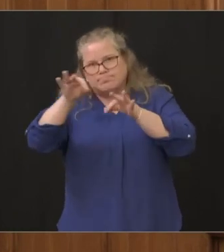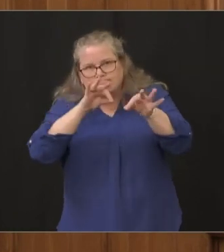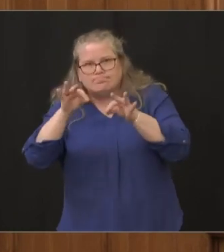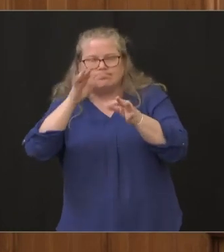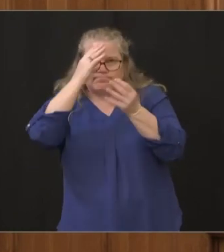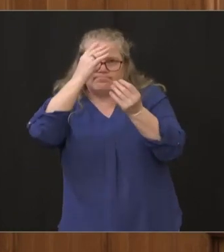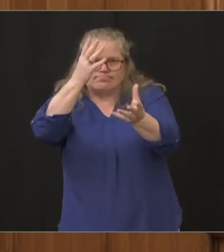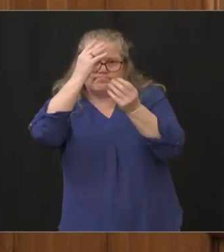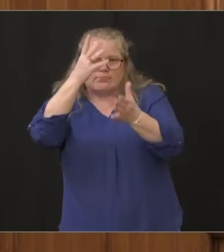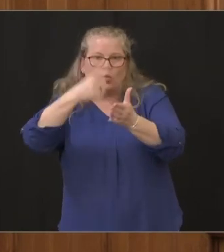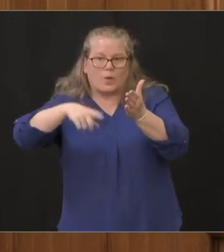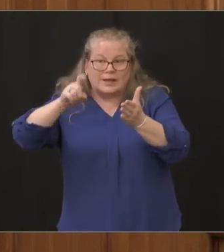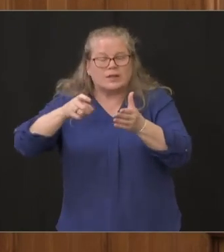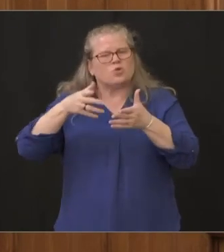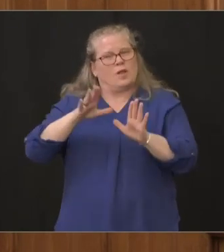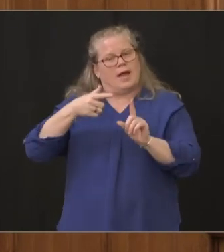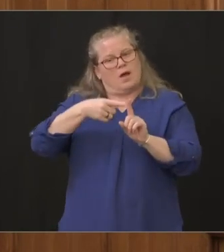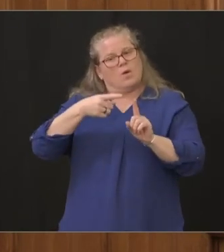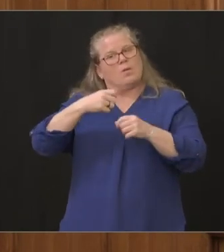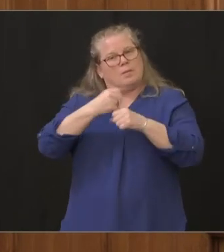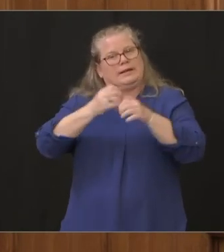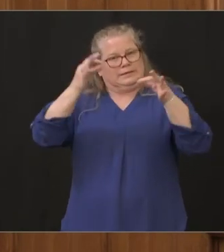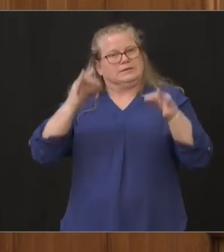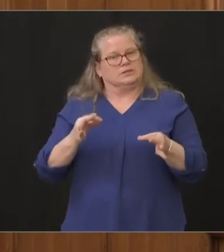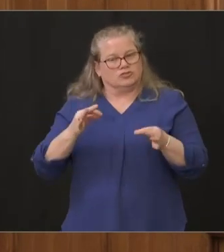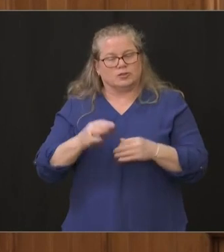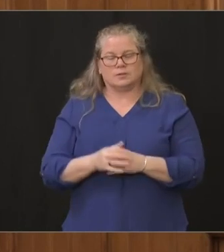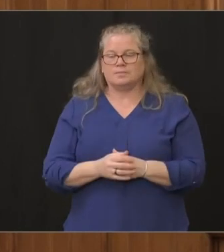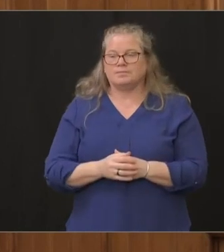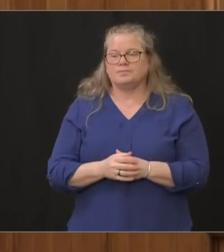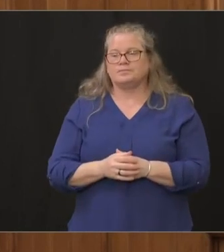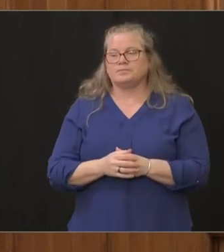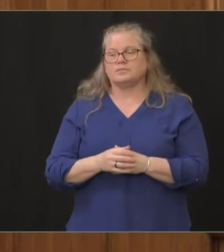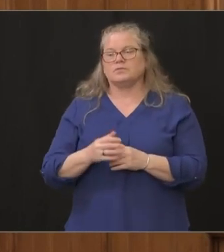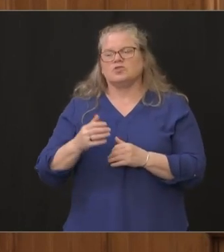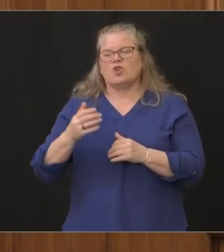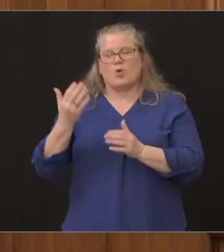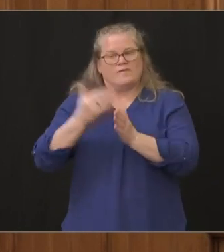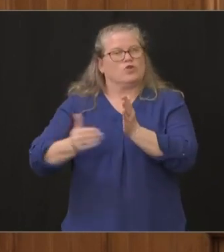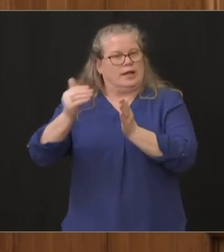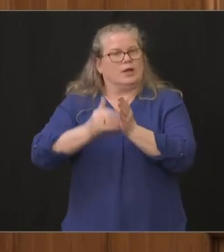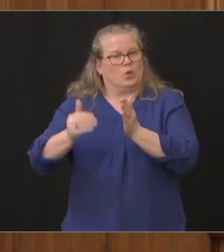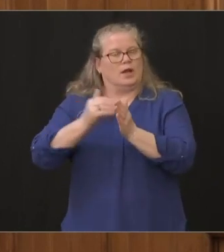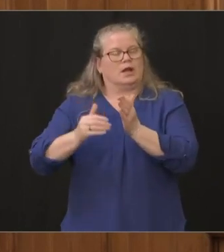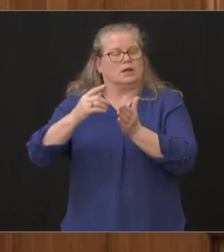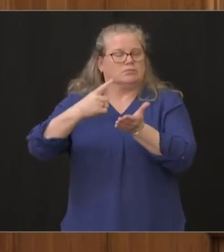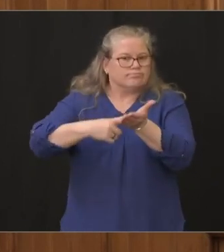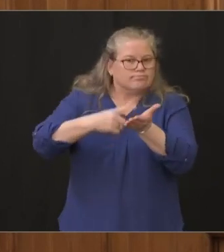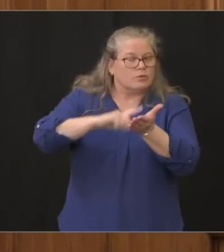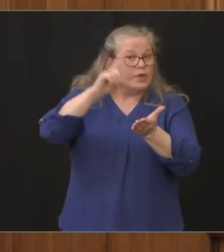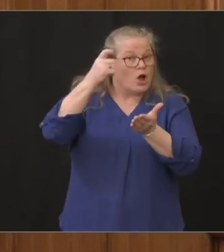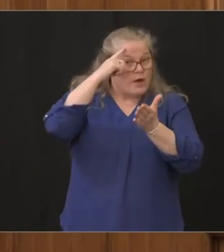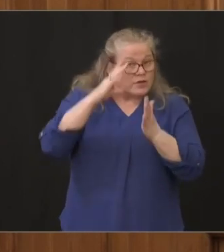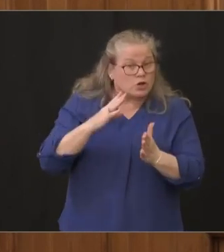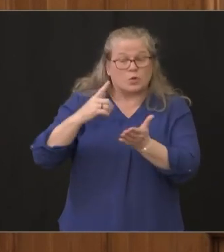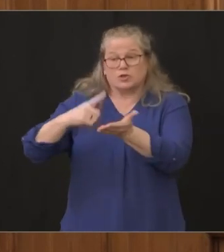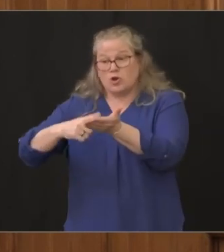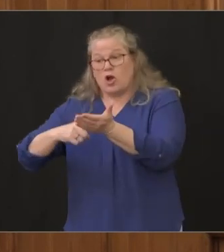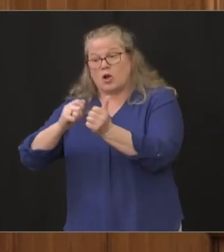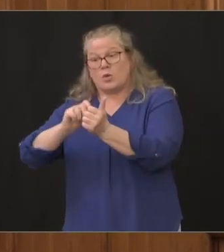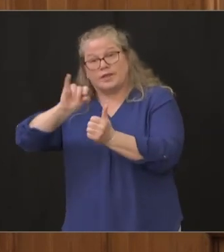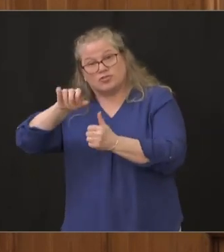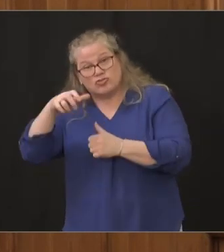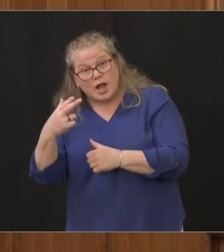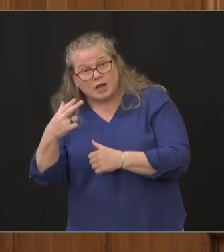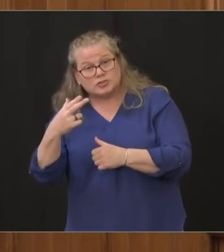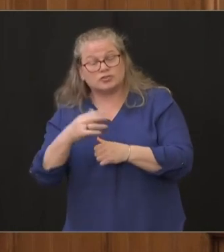anticipating in addition to the meeting with the governor we're in frequent conversation with both josh and chief of staff paul mounts so the collaboration with the